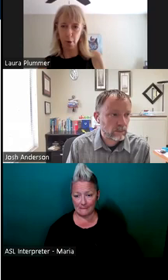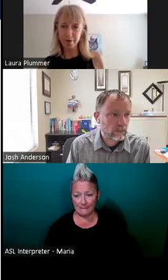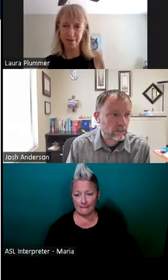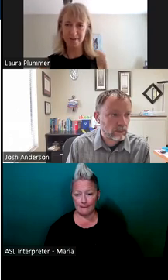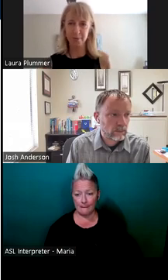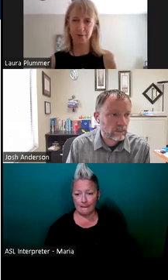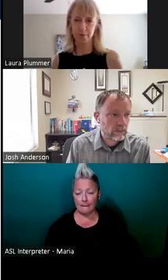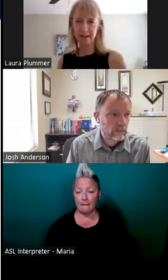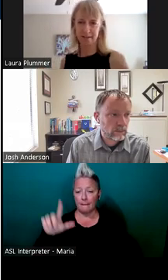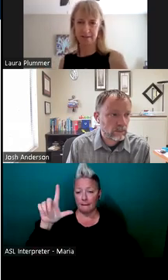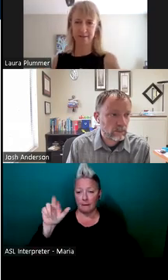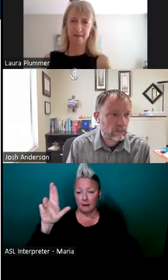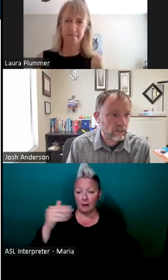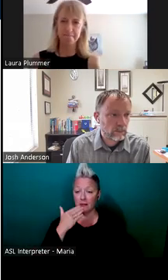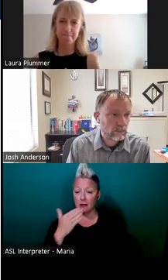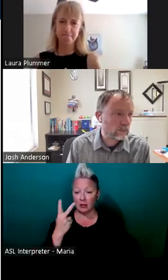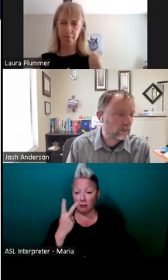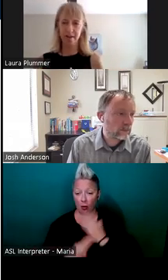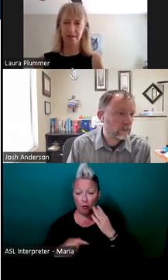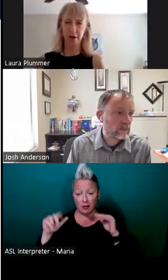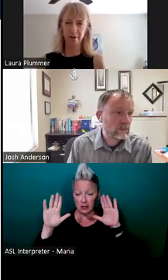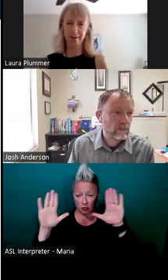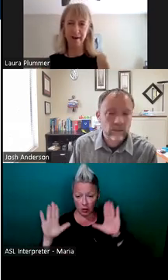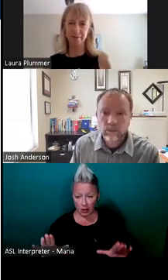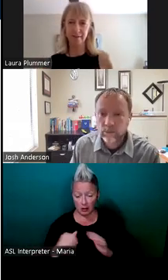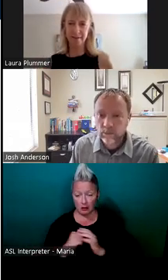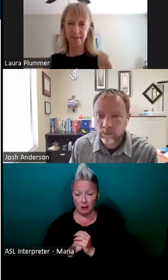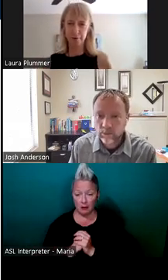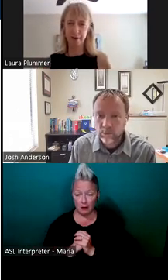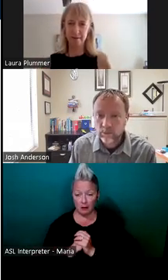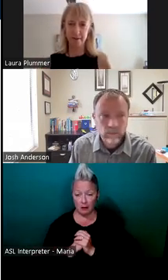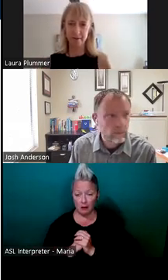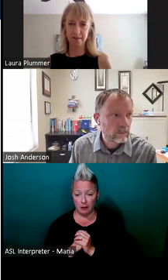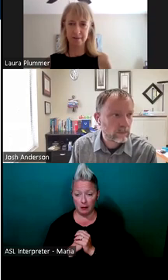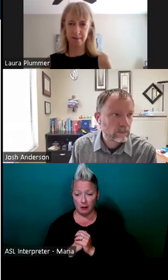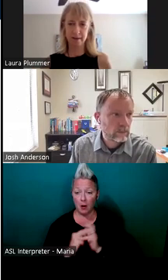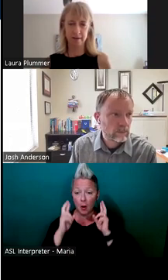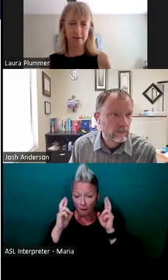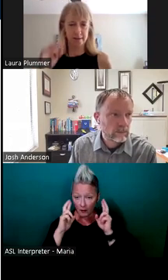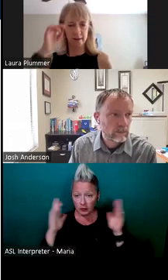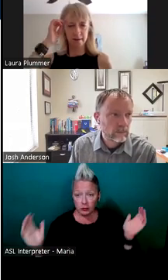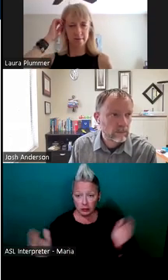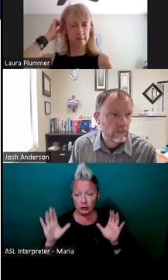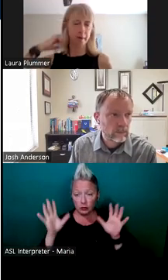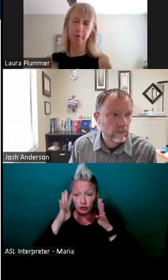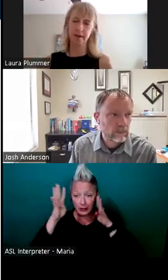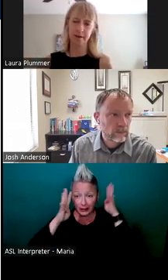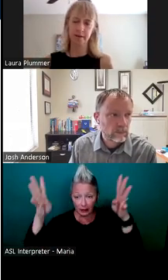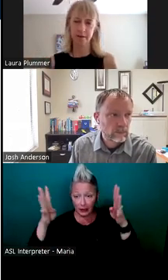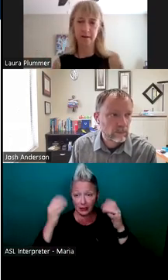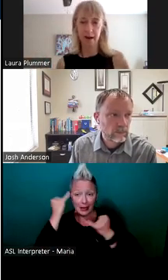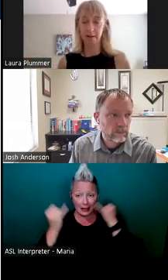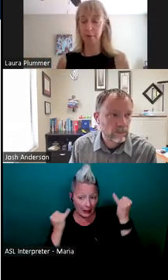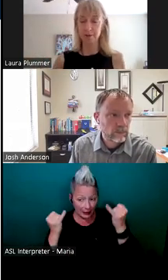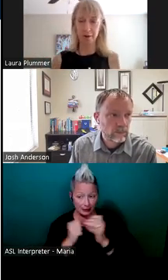Thank you both. This was great. Um, hopefully it generated a lot of creativity and some ideas, uh, from everyone who